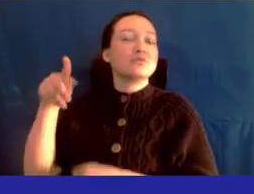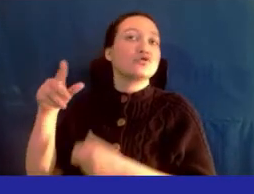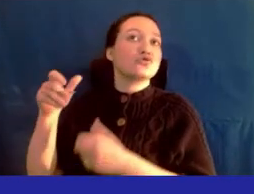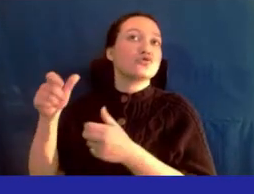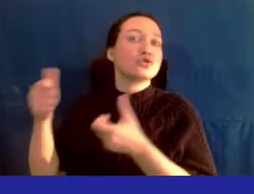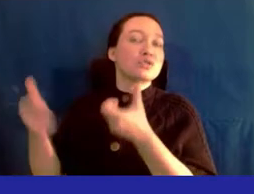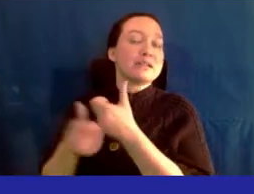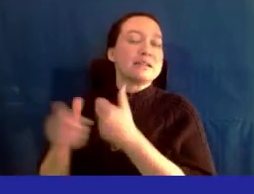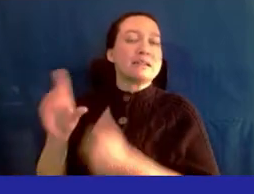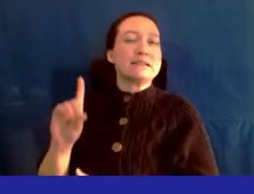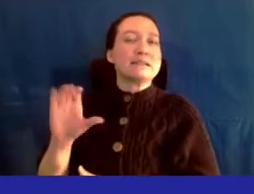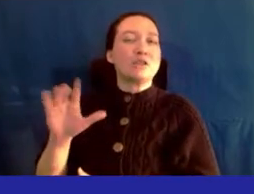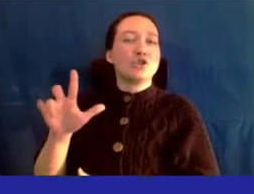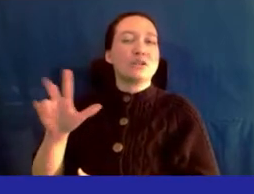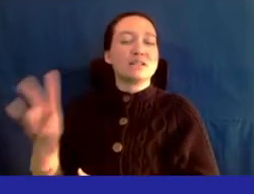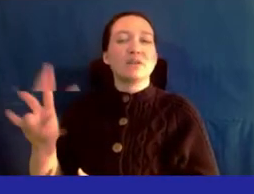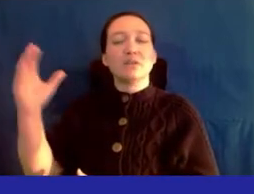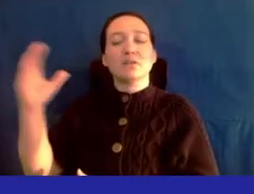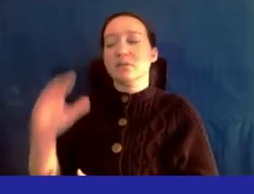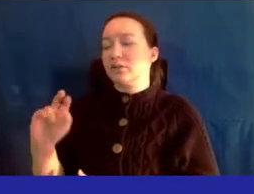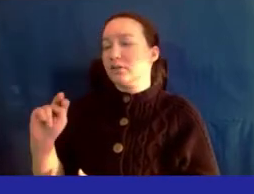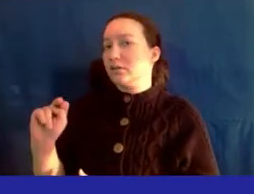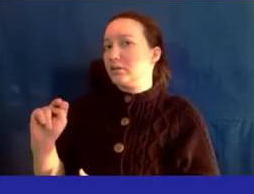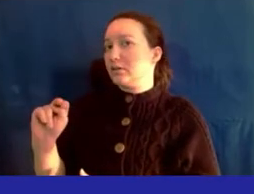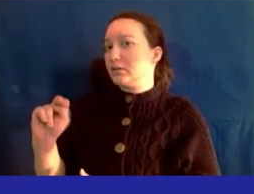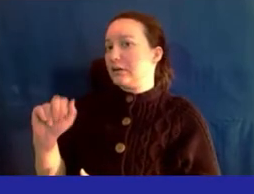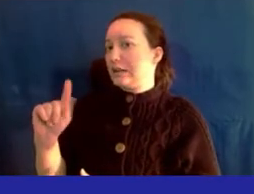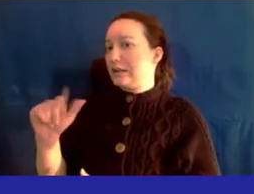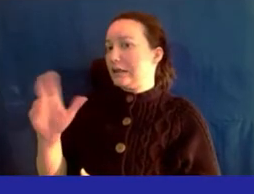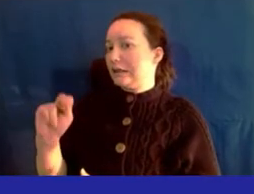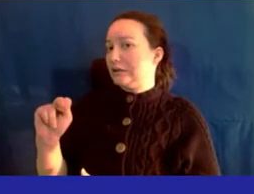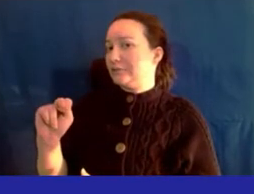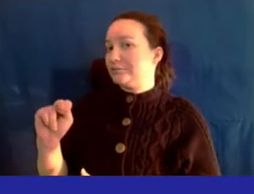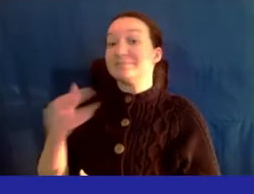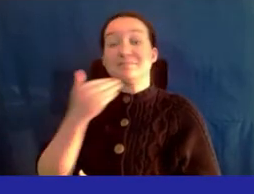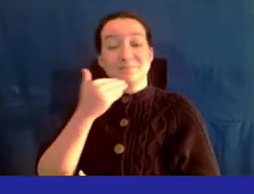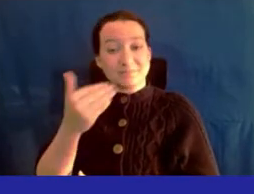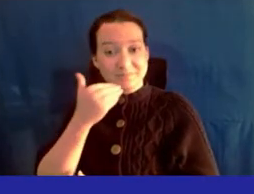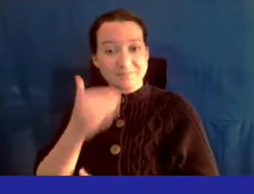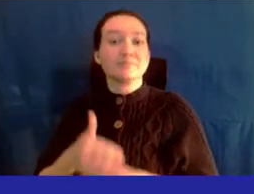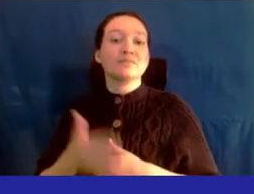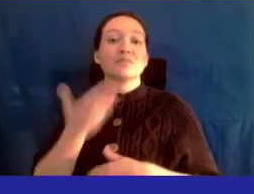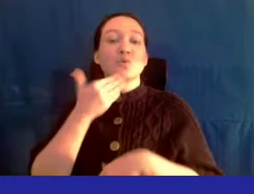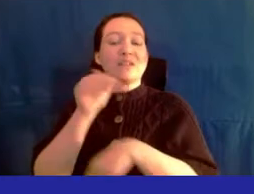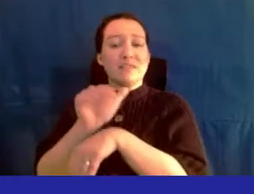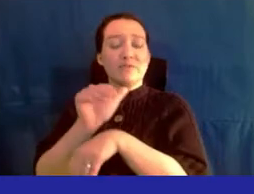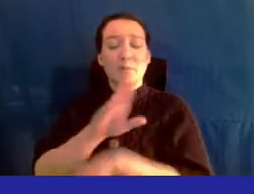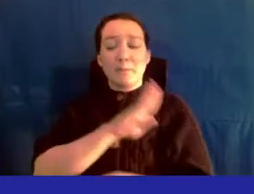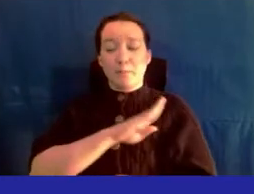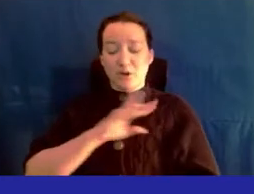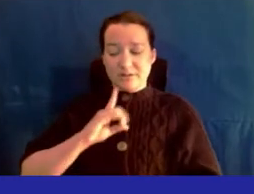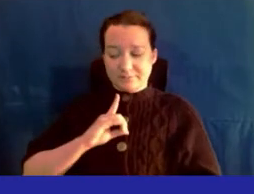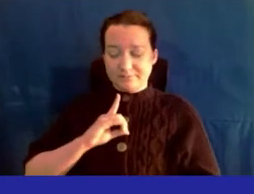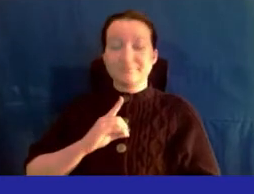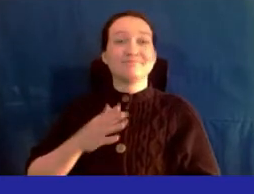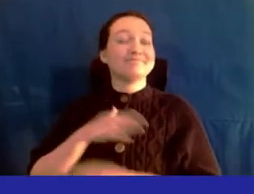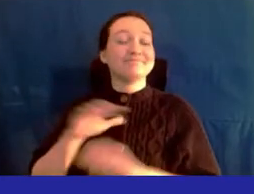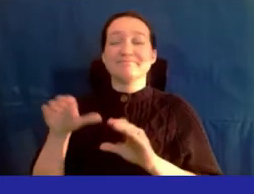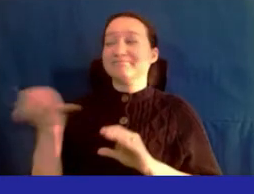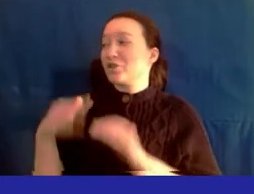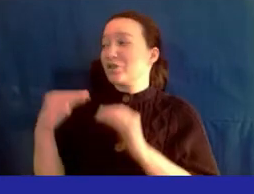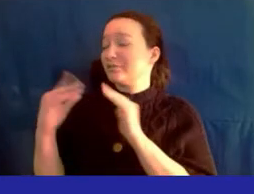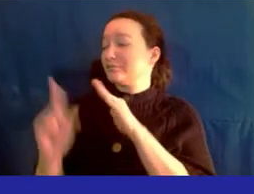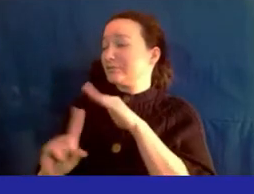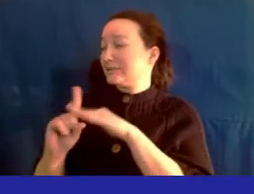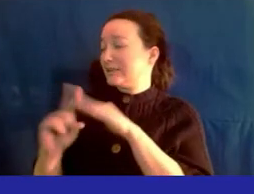DC37, and after that will be Nathan Frankel. Thank you, everyone. Good evening, board members and my fellow attendees.